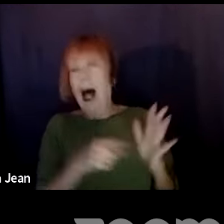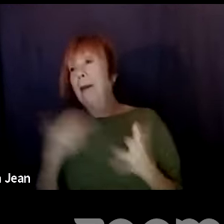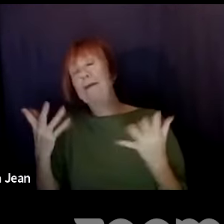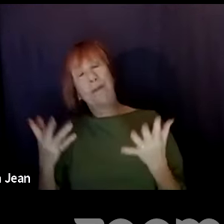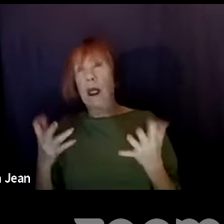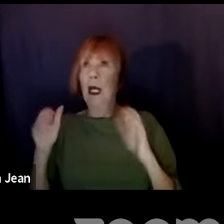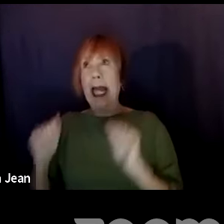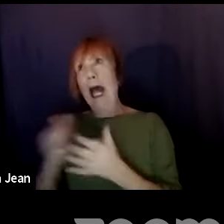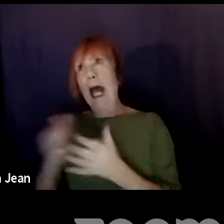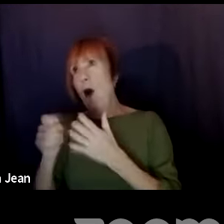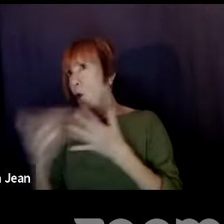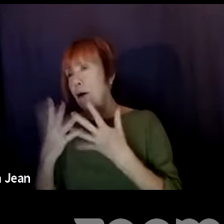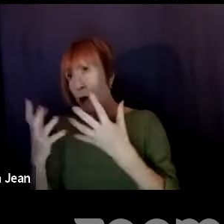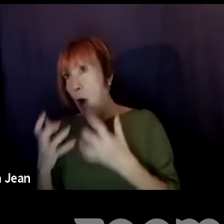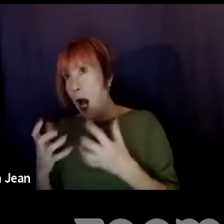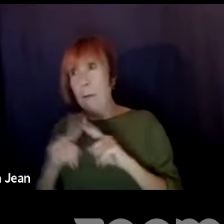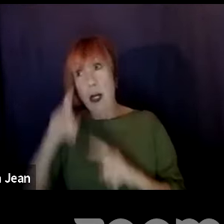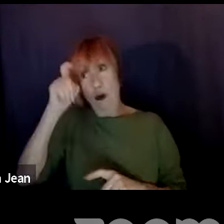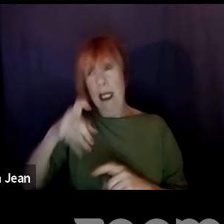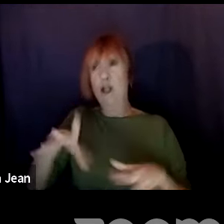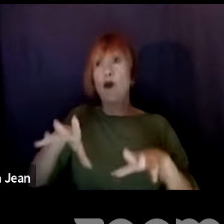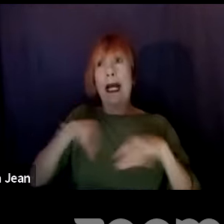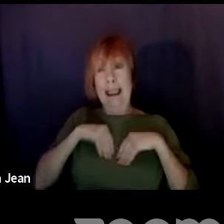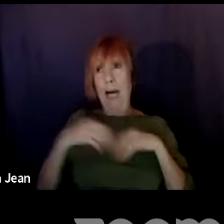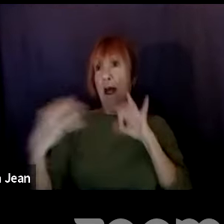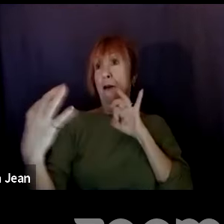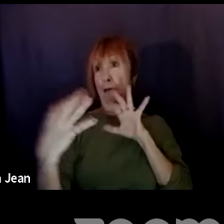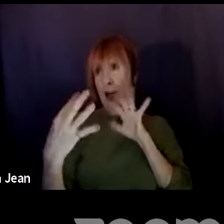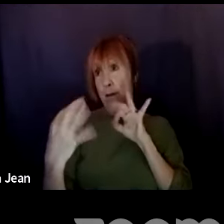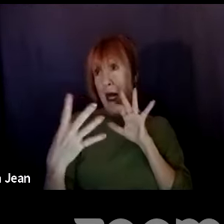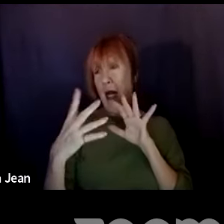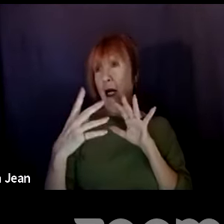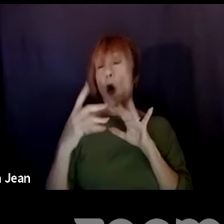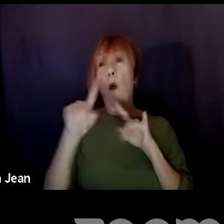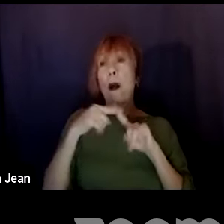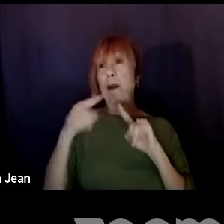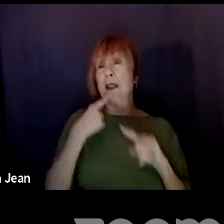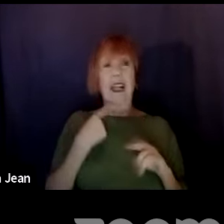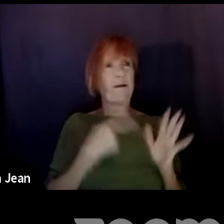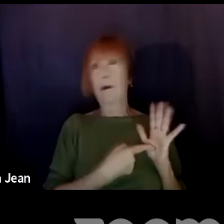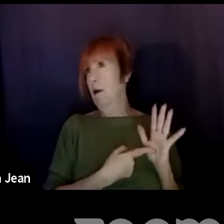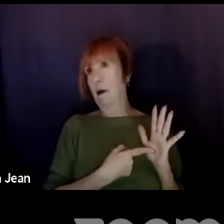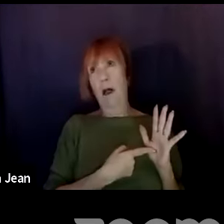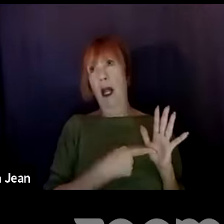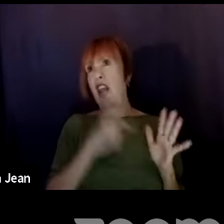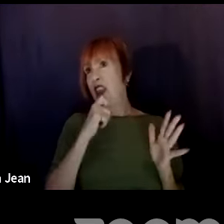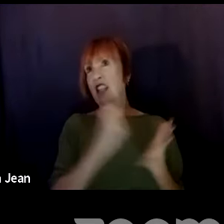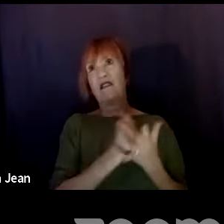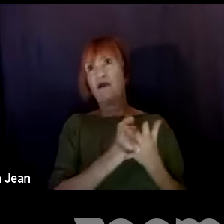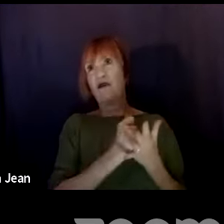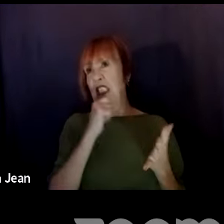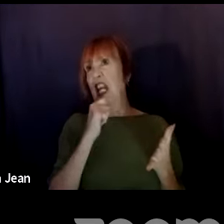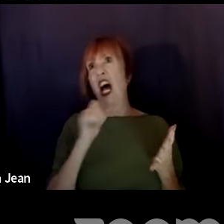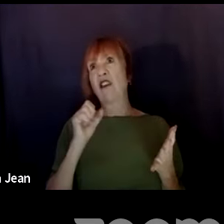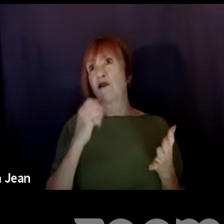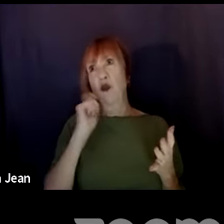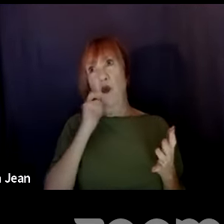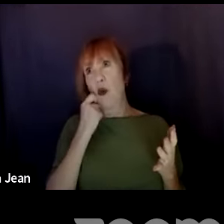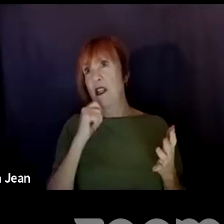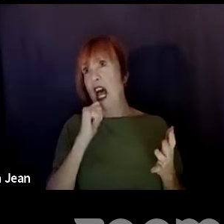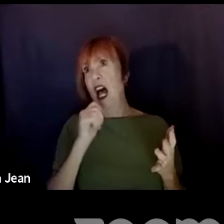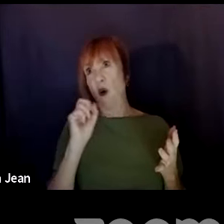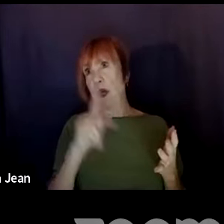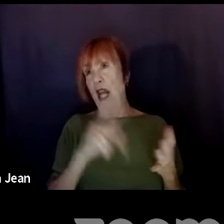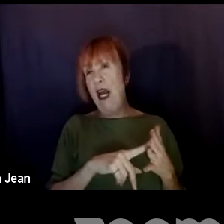you want, but you have to also accept the feedback when people say, Hey, maybe that's not cool. That's not okay. And there was an actor who recently